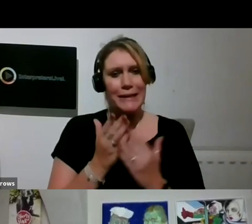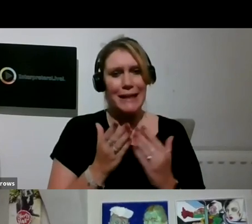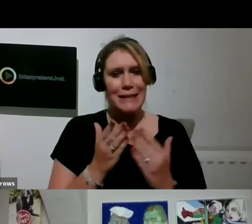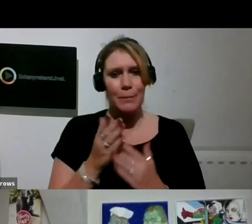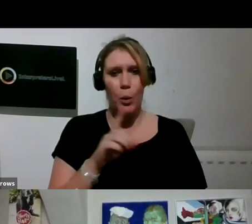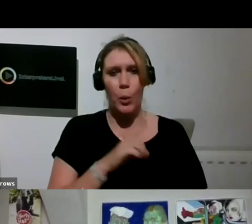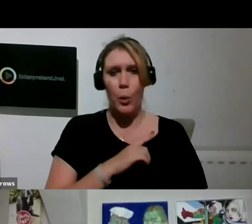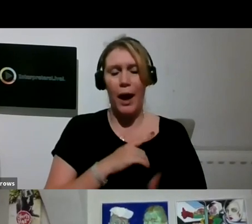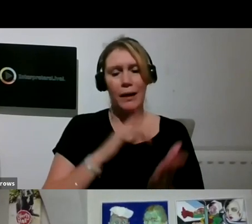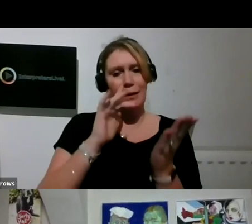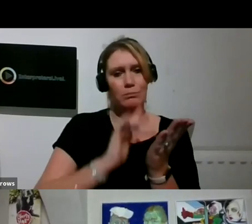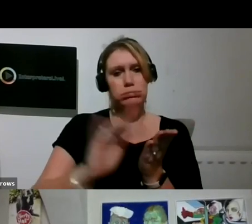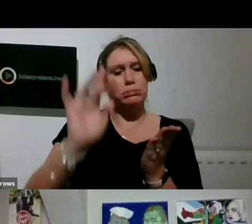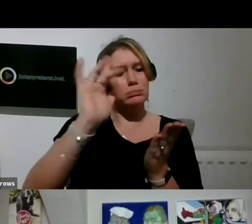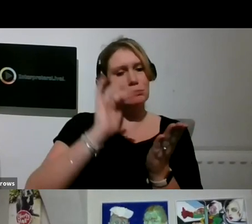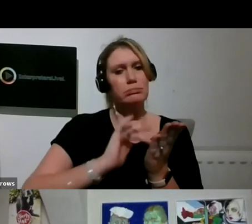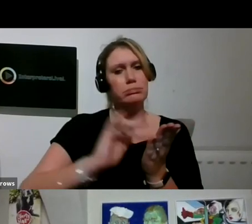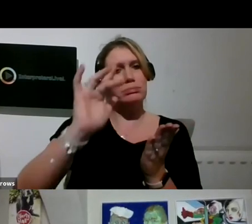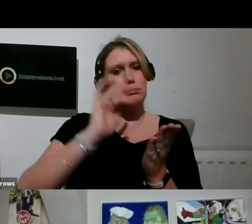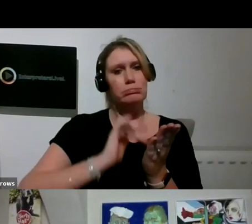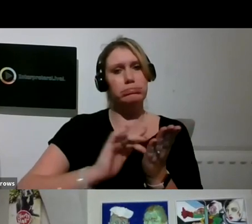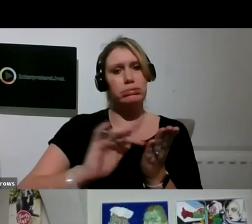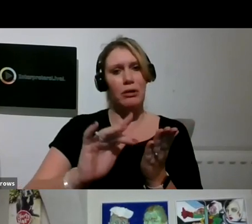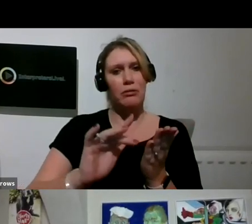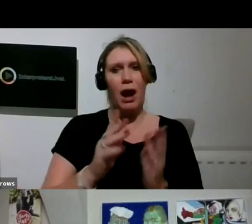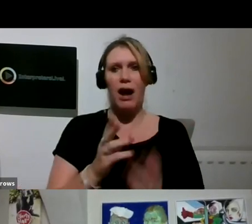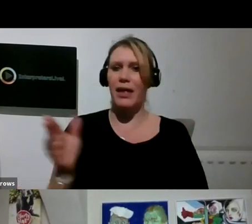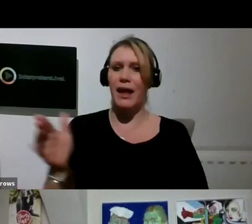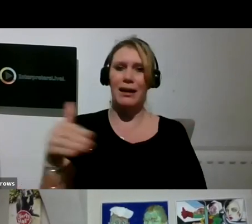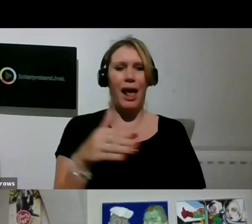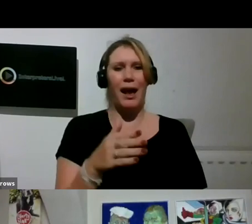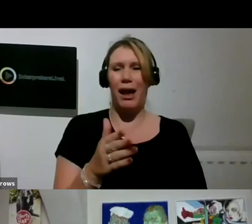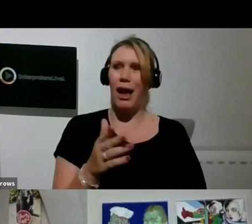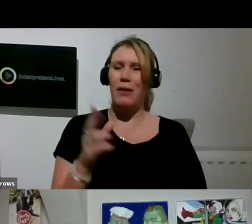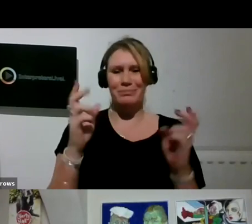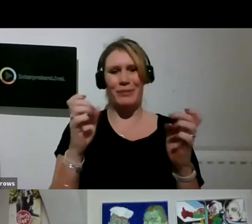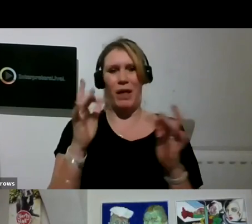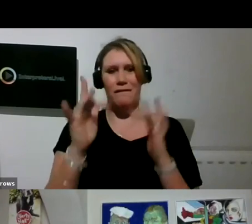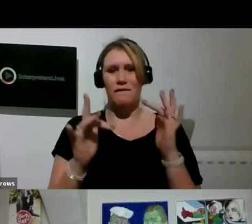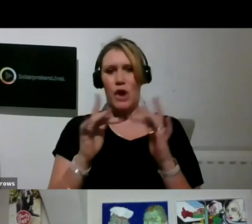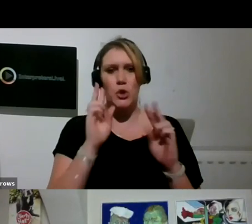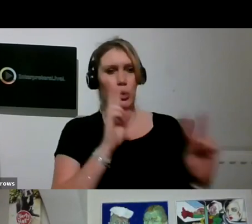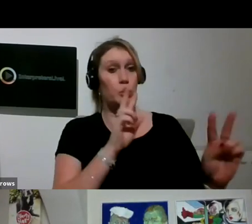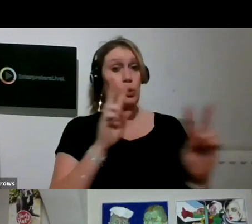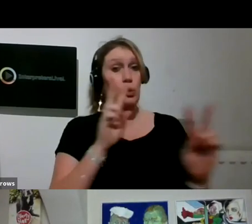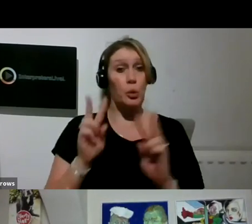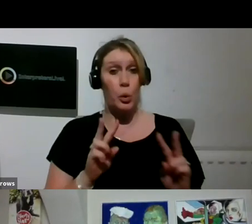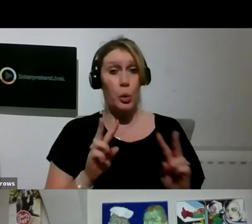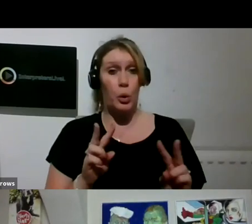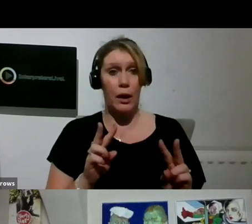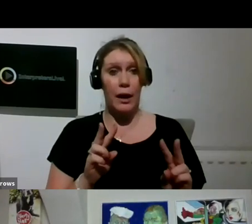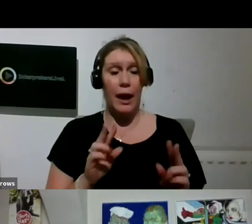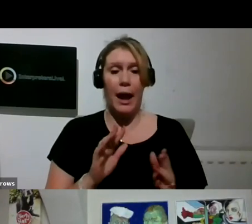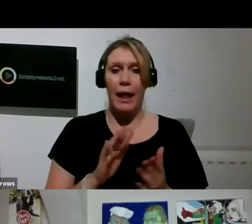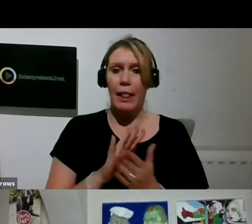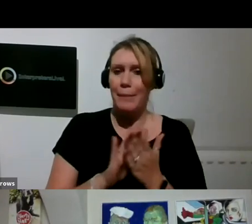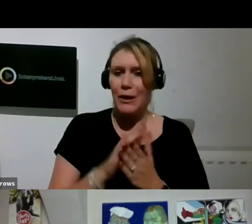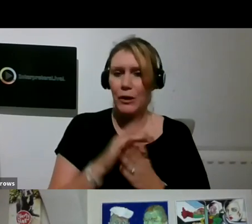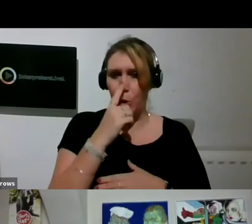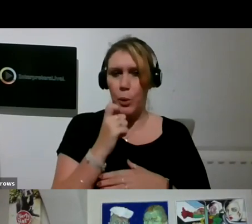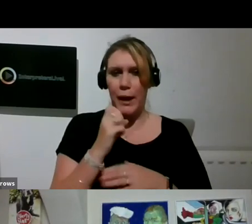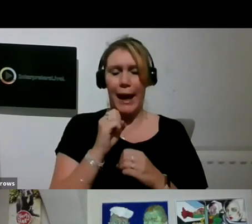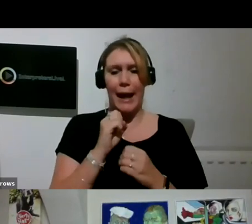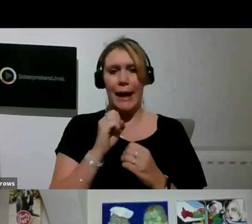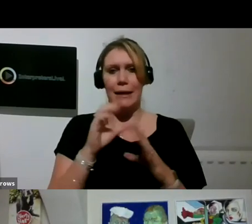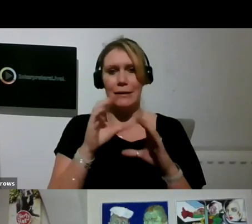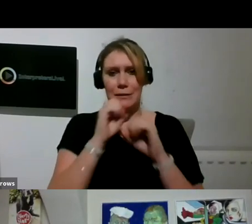on your phone, you know, enlarge them, zoom in if you want to see them, but not kind of going, you know, sort of